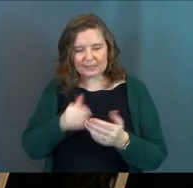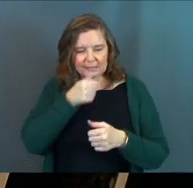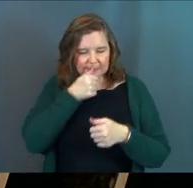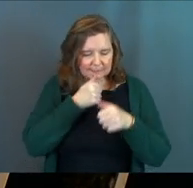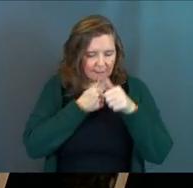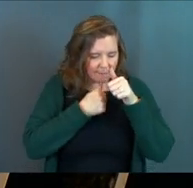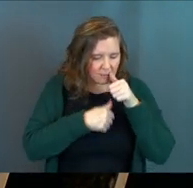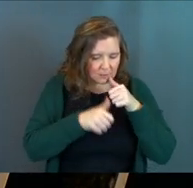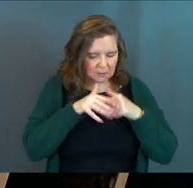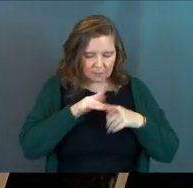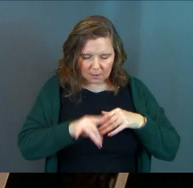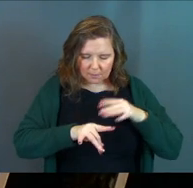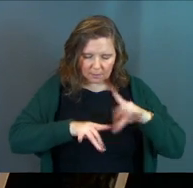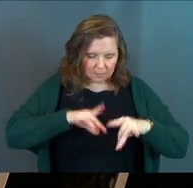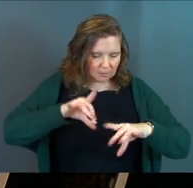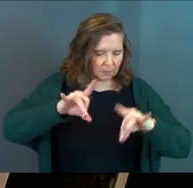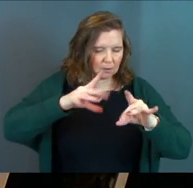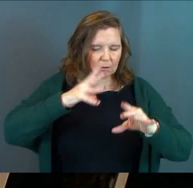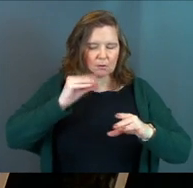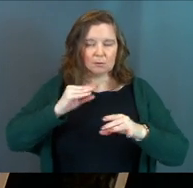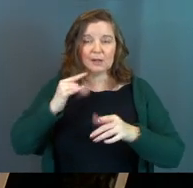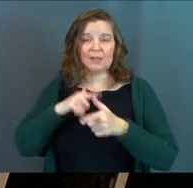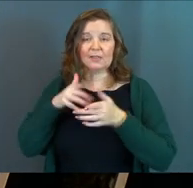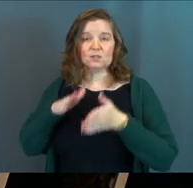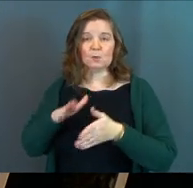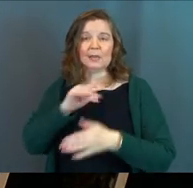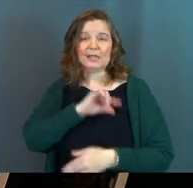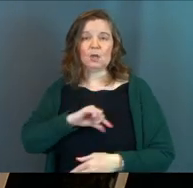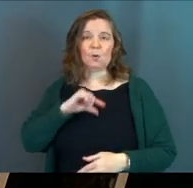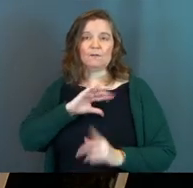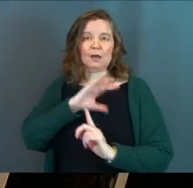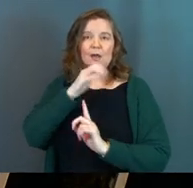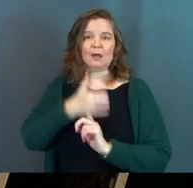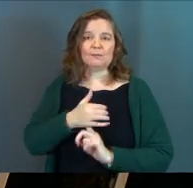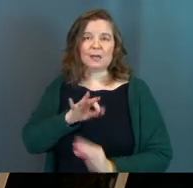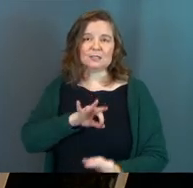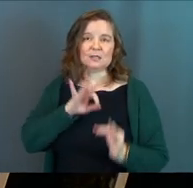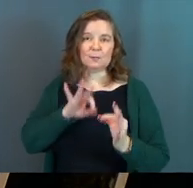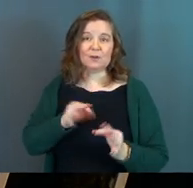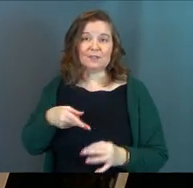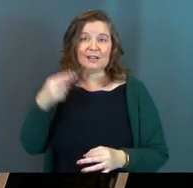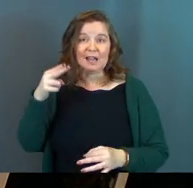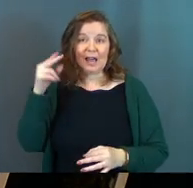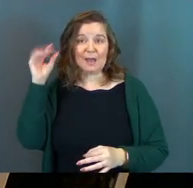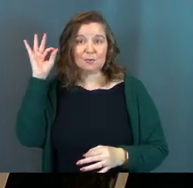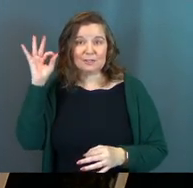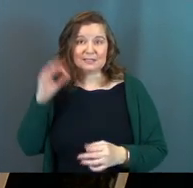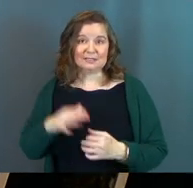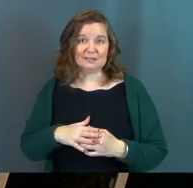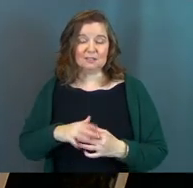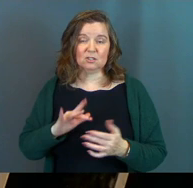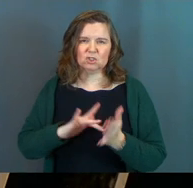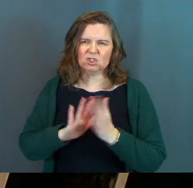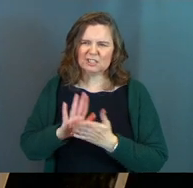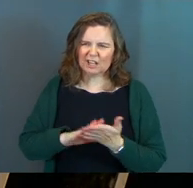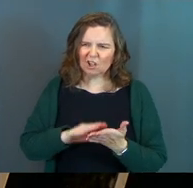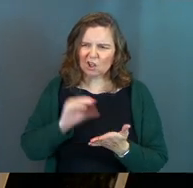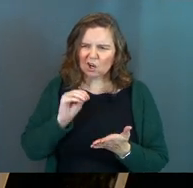suffered. In this way, God qualified him as a perfect high priest. That'll mess with your theology. Jesus learned.